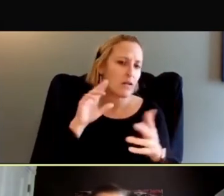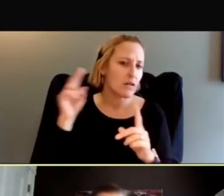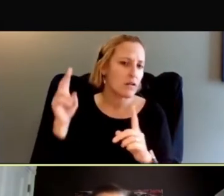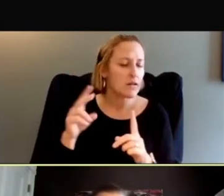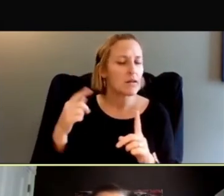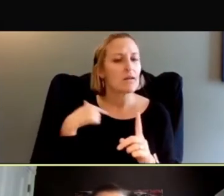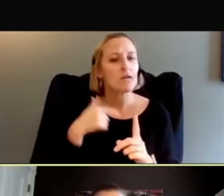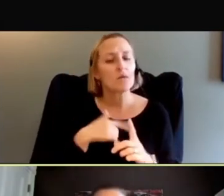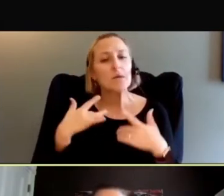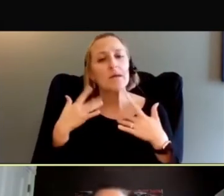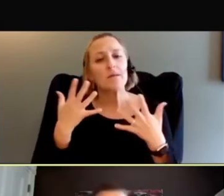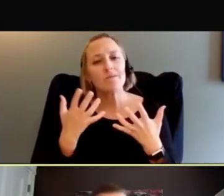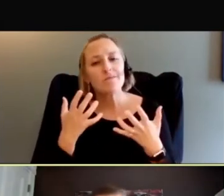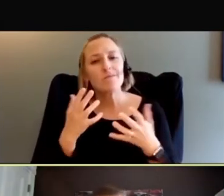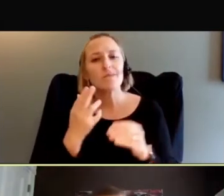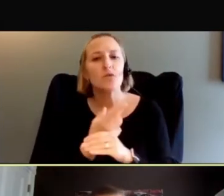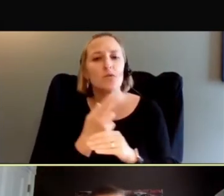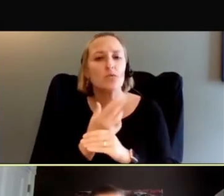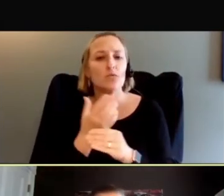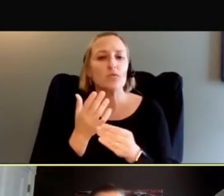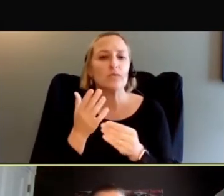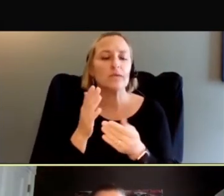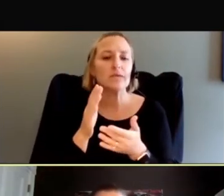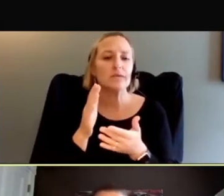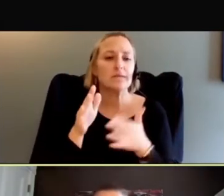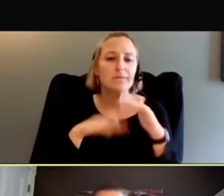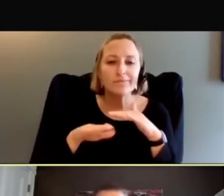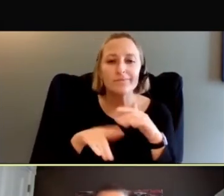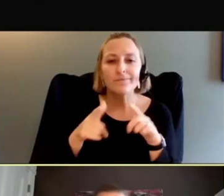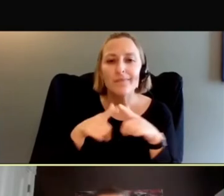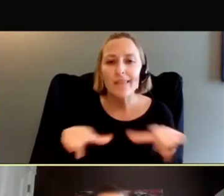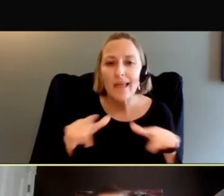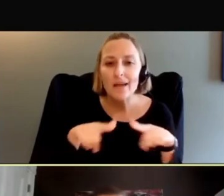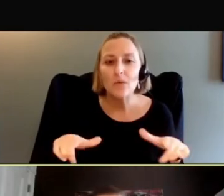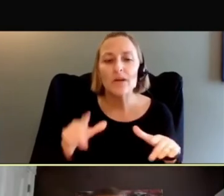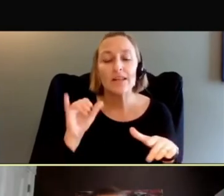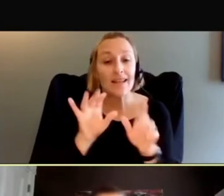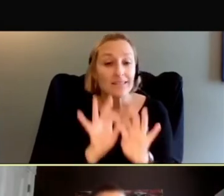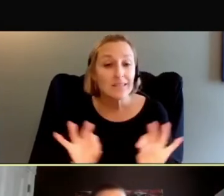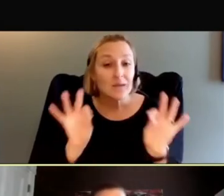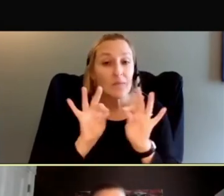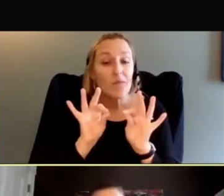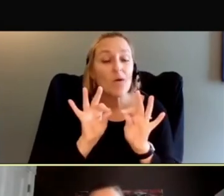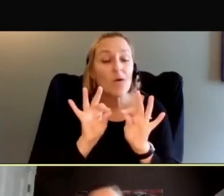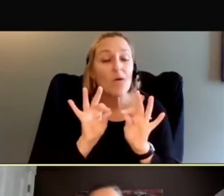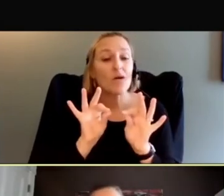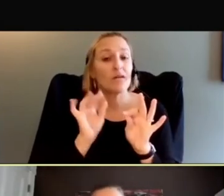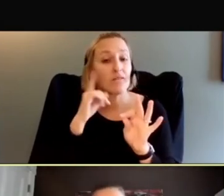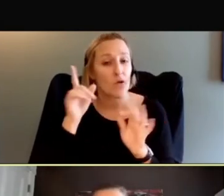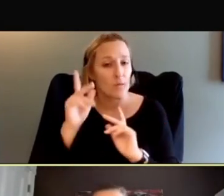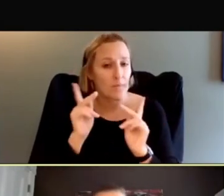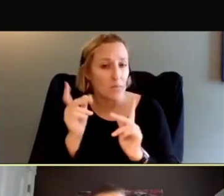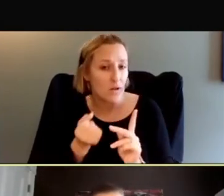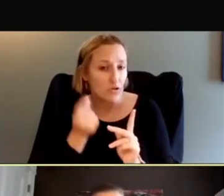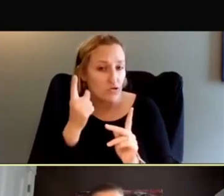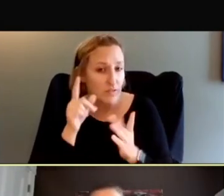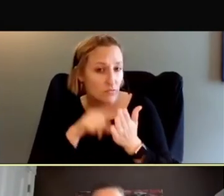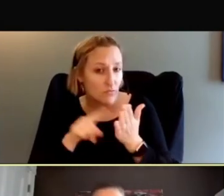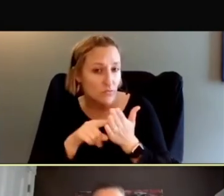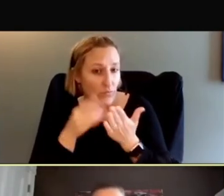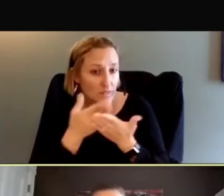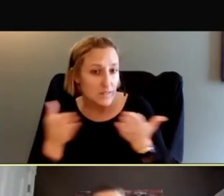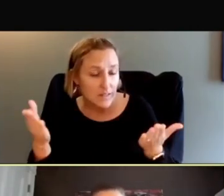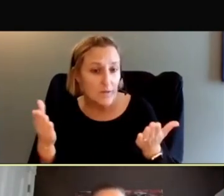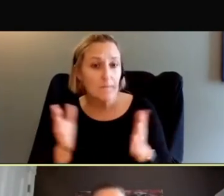of plain language, right? That's a critical part of being able to make research materials understandable. Numeracy